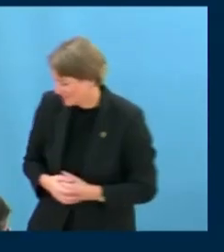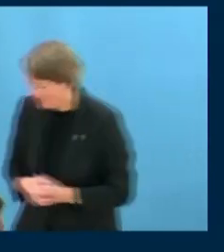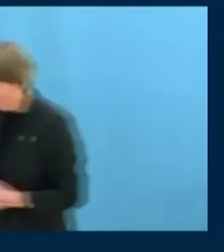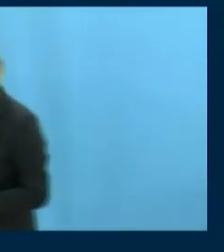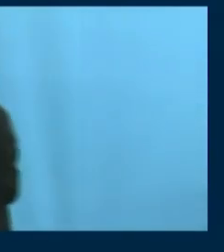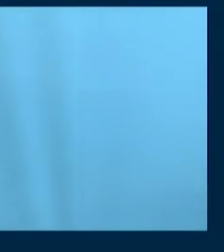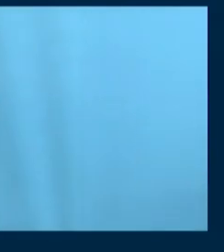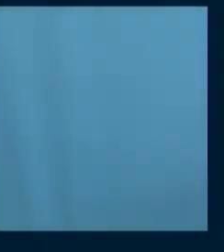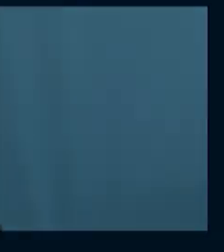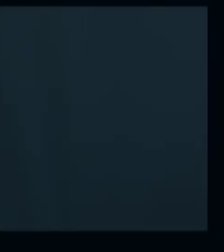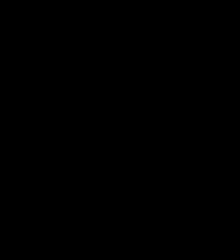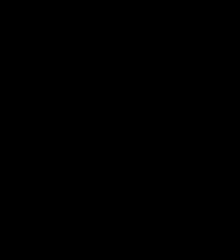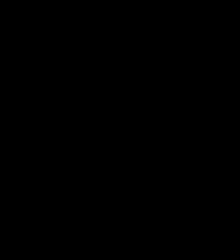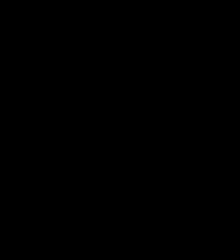remarks, Deputy High Commissioner. Thank you very much.